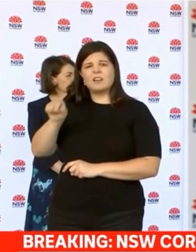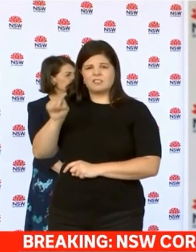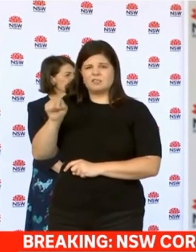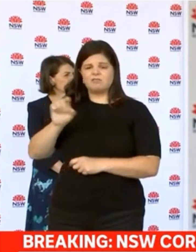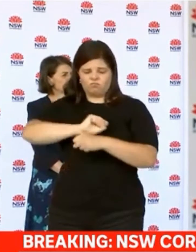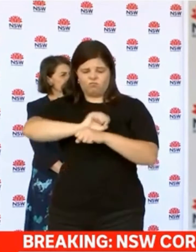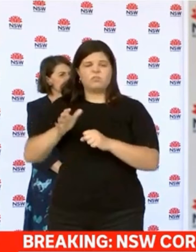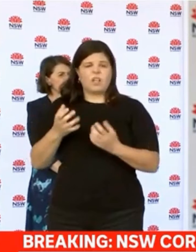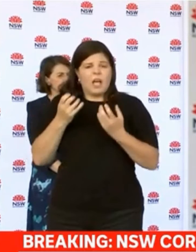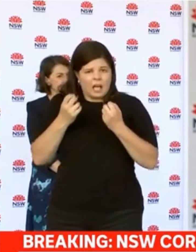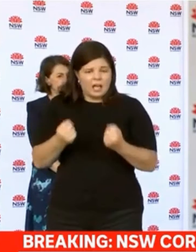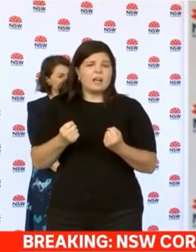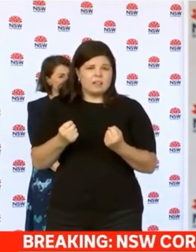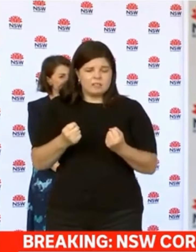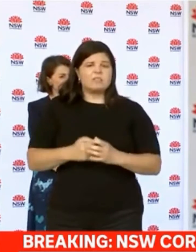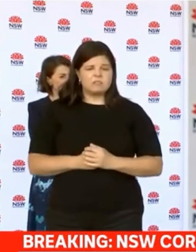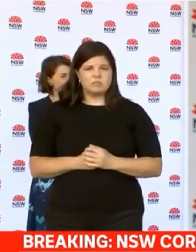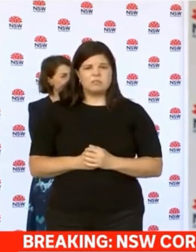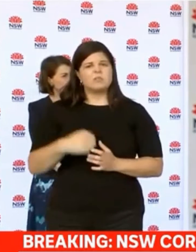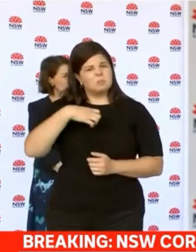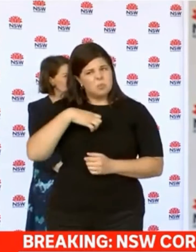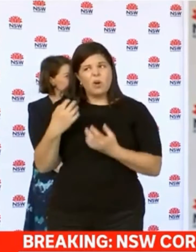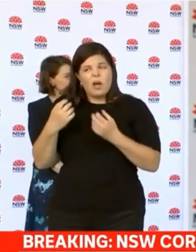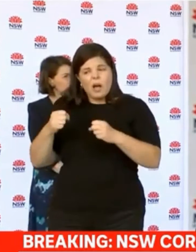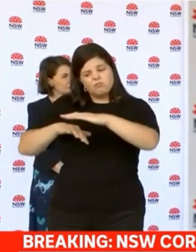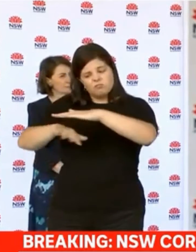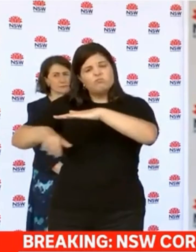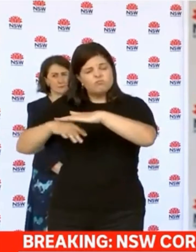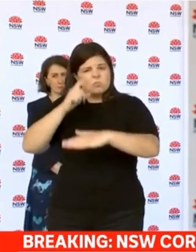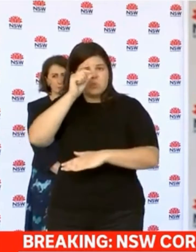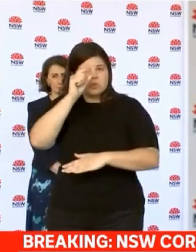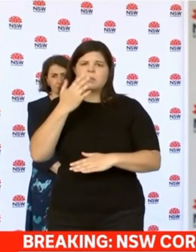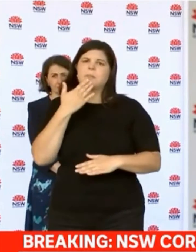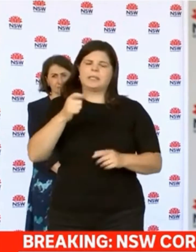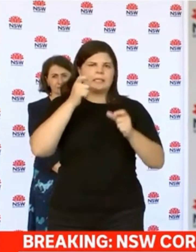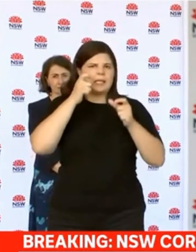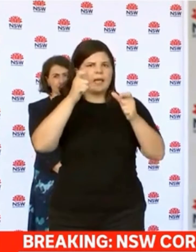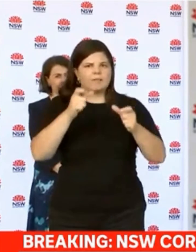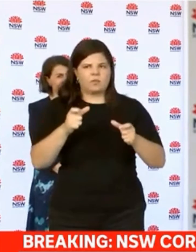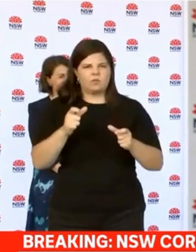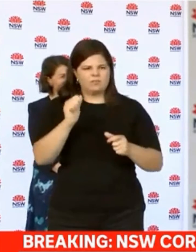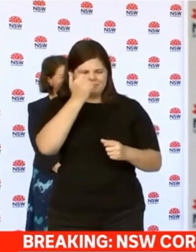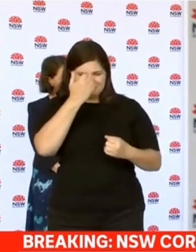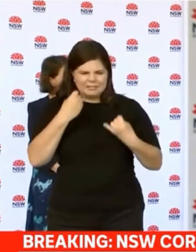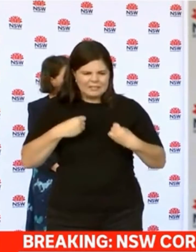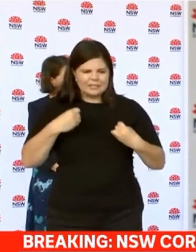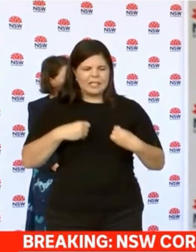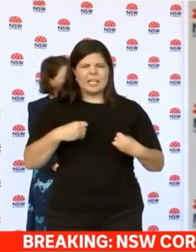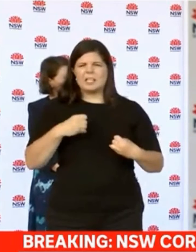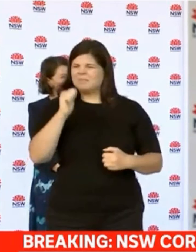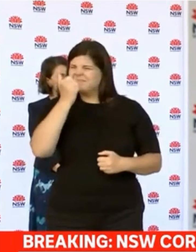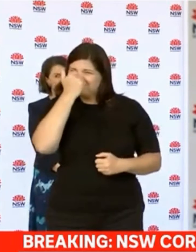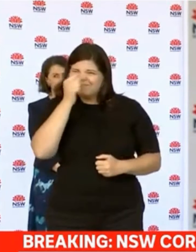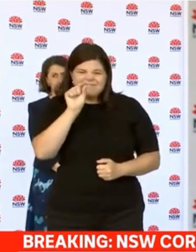being diagnosed with COVID-19. So particularly in that community be very vigilant, come forward for testing if you have